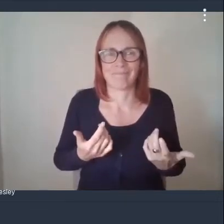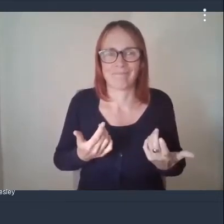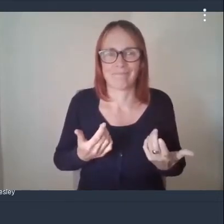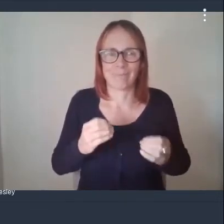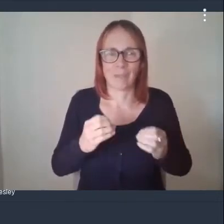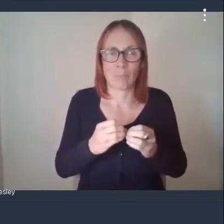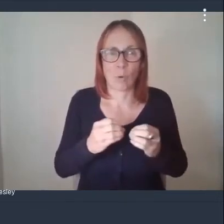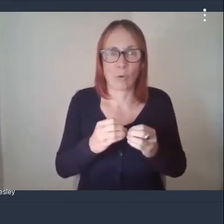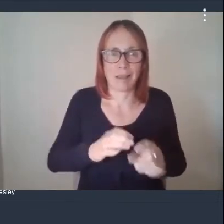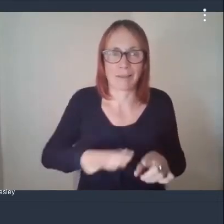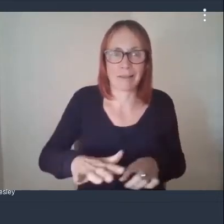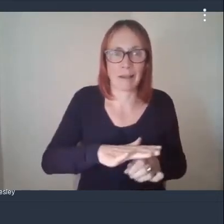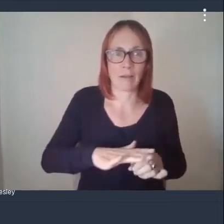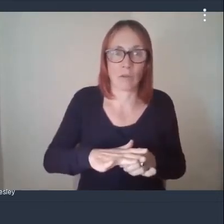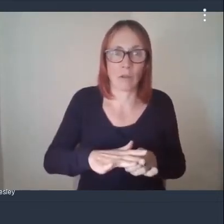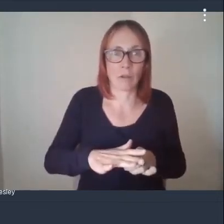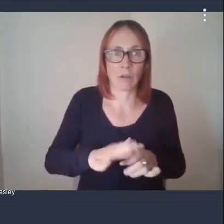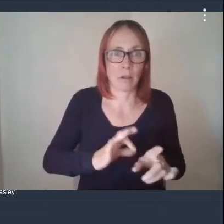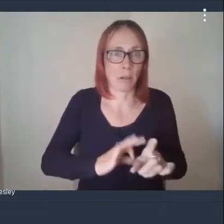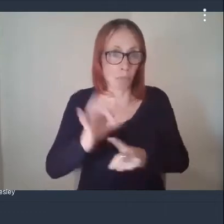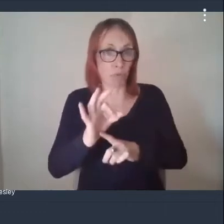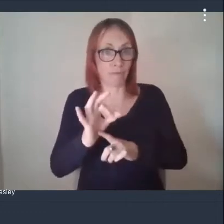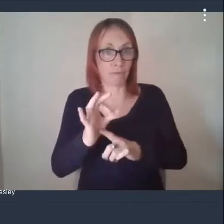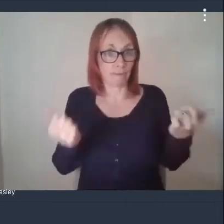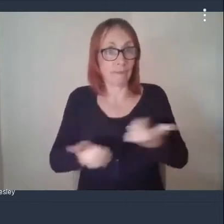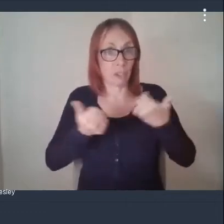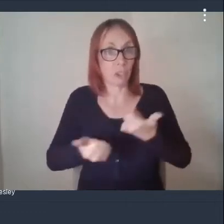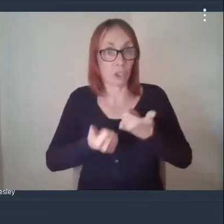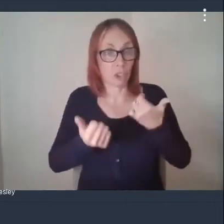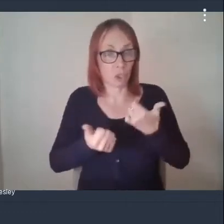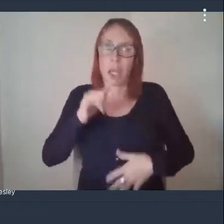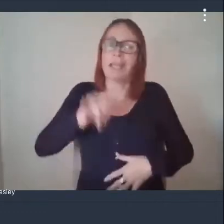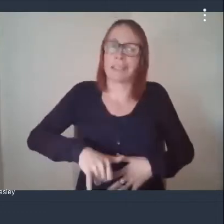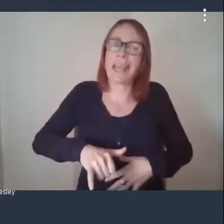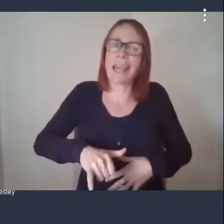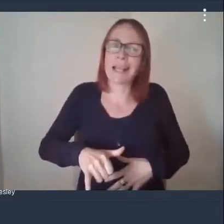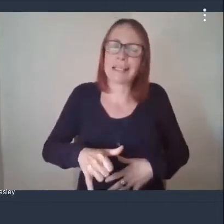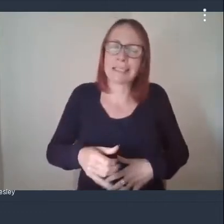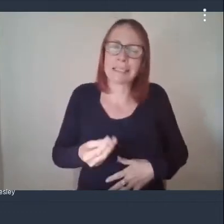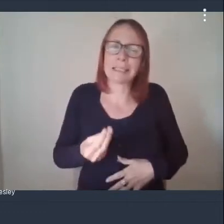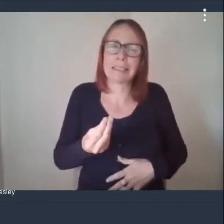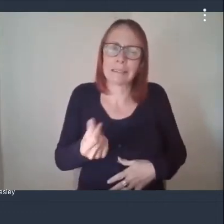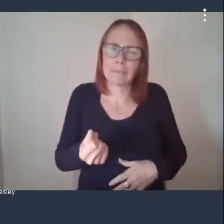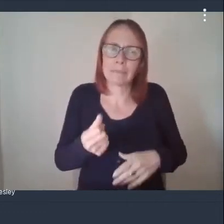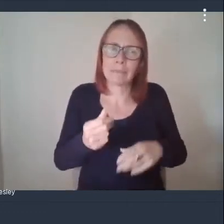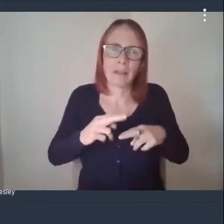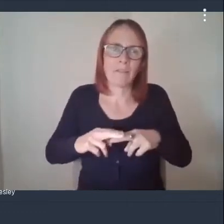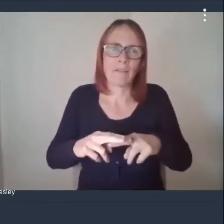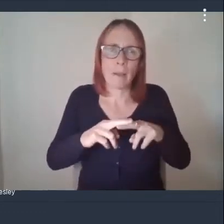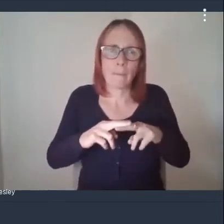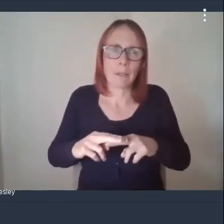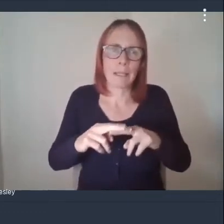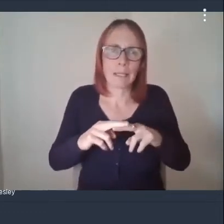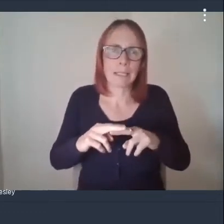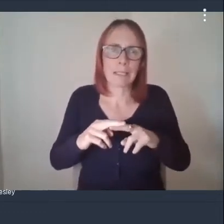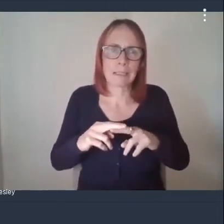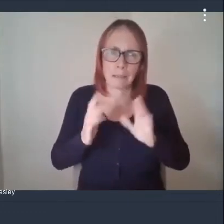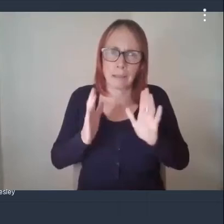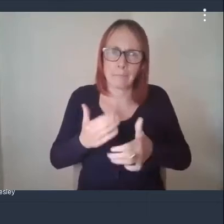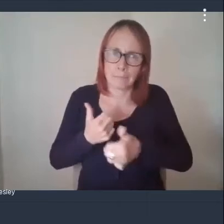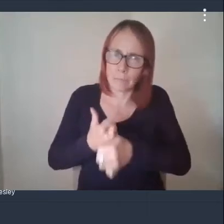area had improved you know yes we've still got some families that are needing support